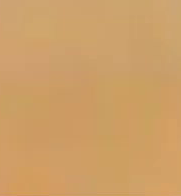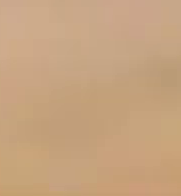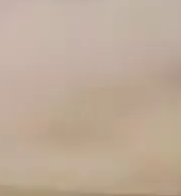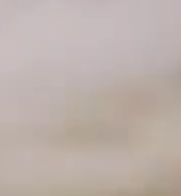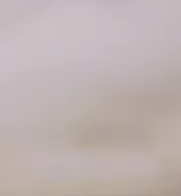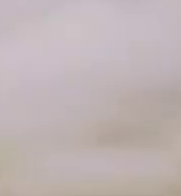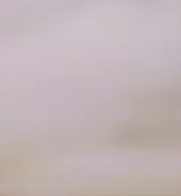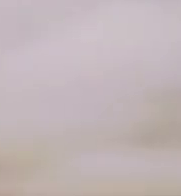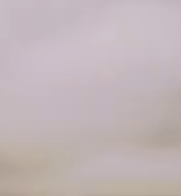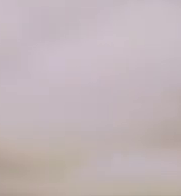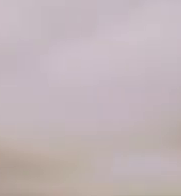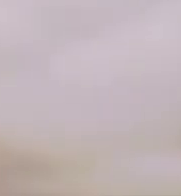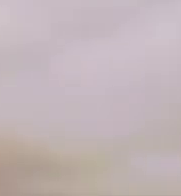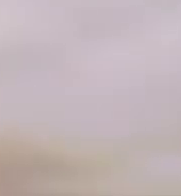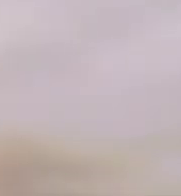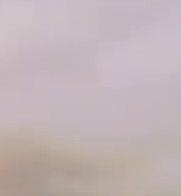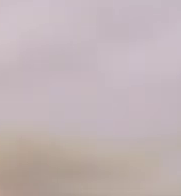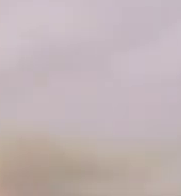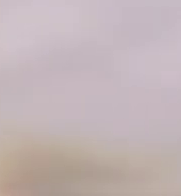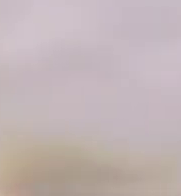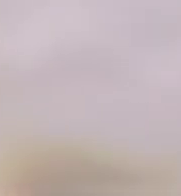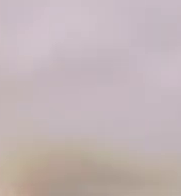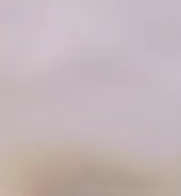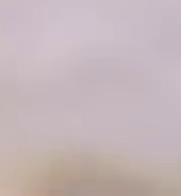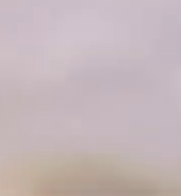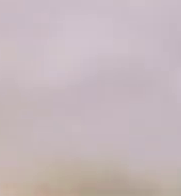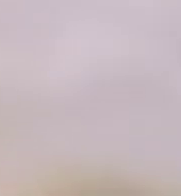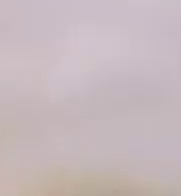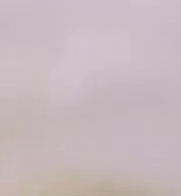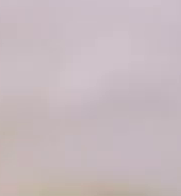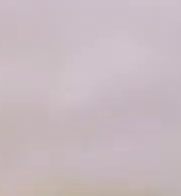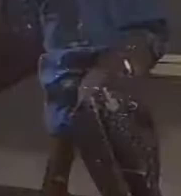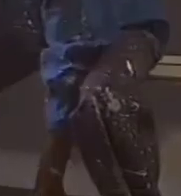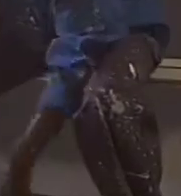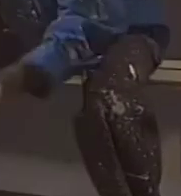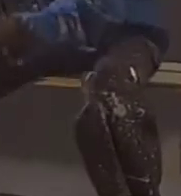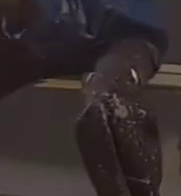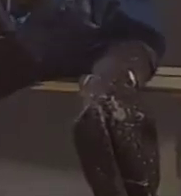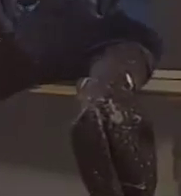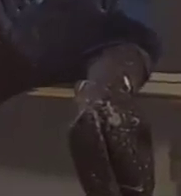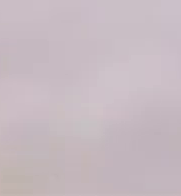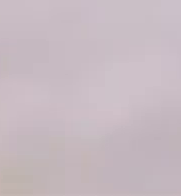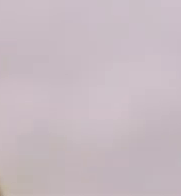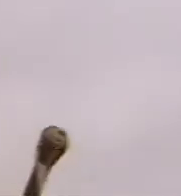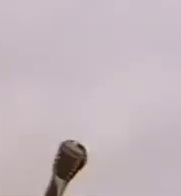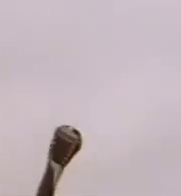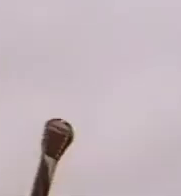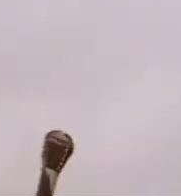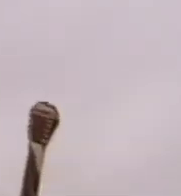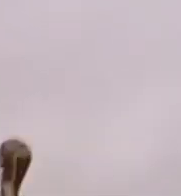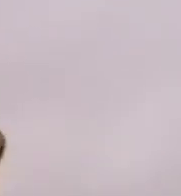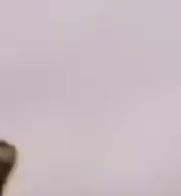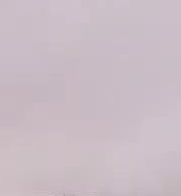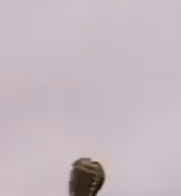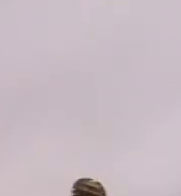You're waiting for your name to be called Your body